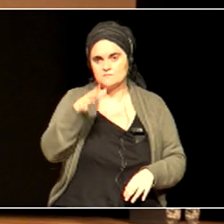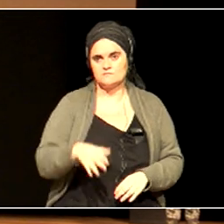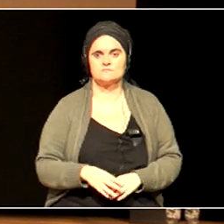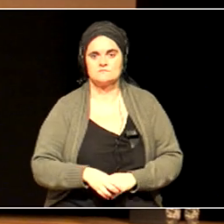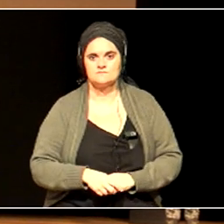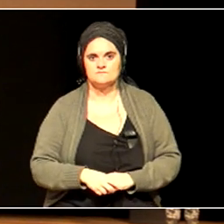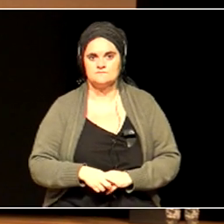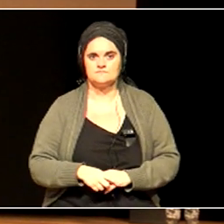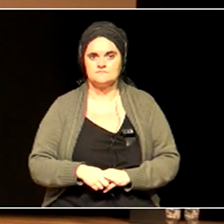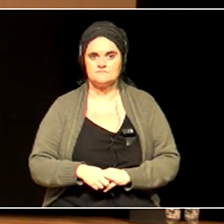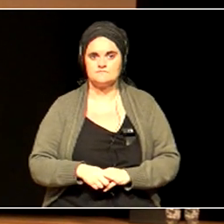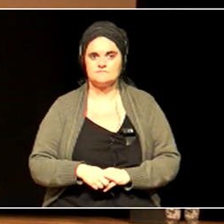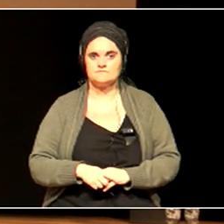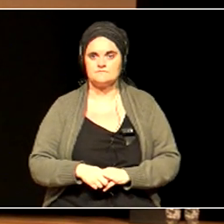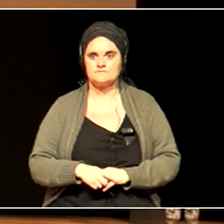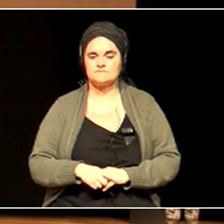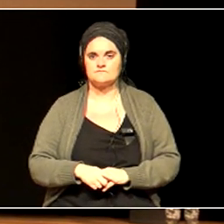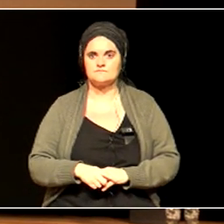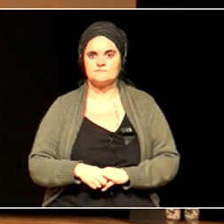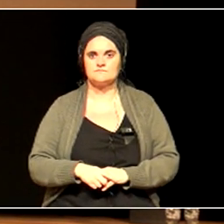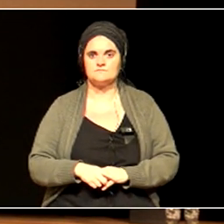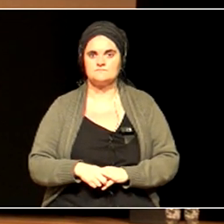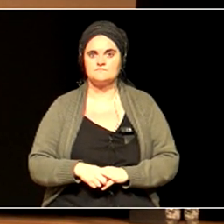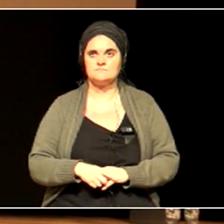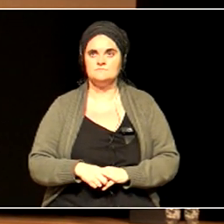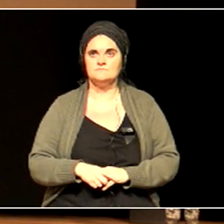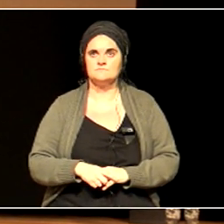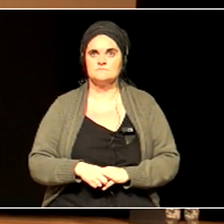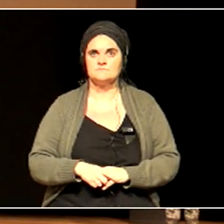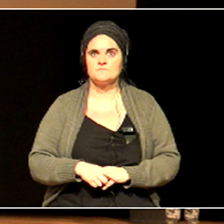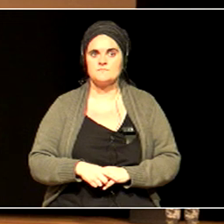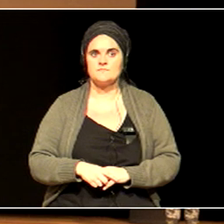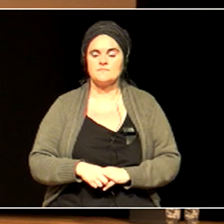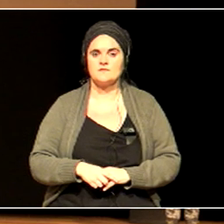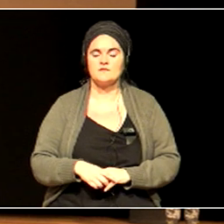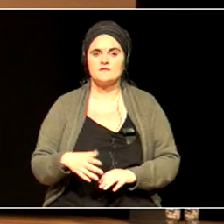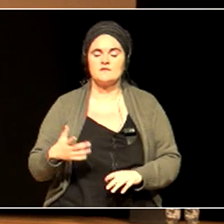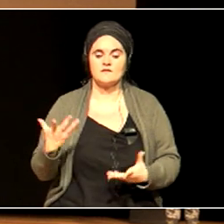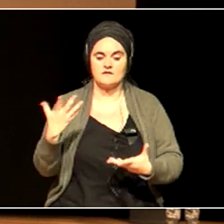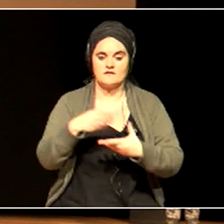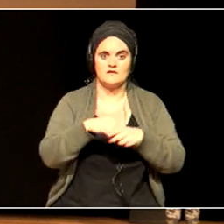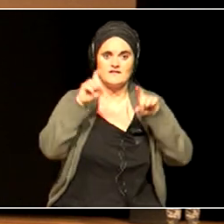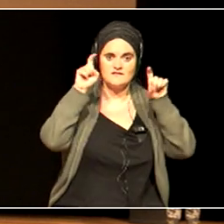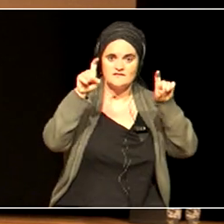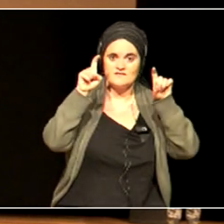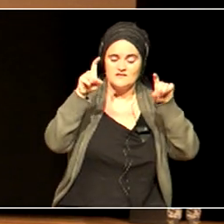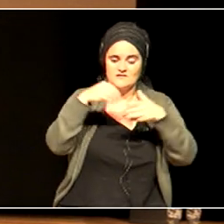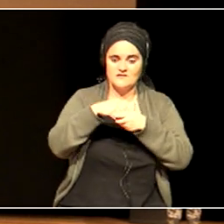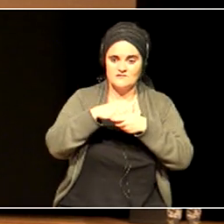We need to know, within education, that there is a climate and biodiversity